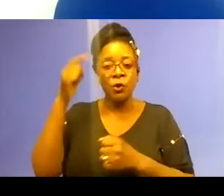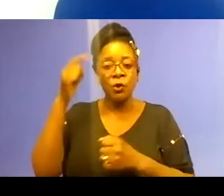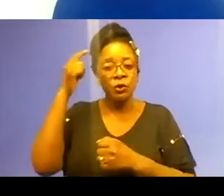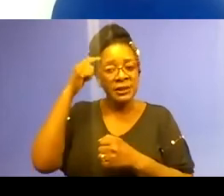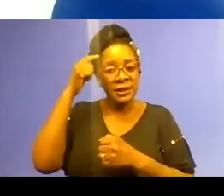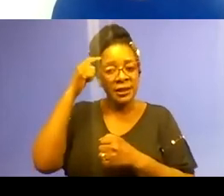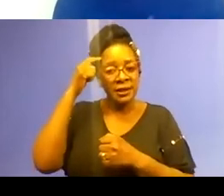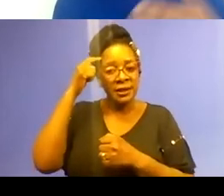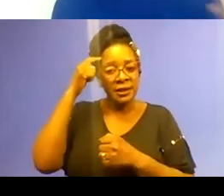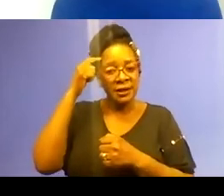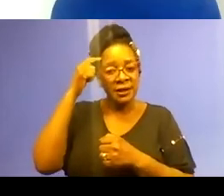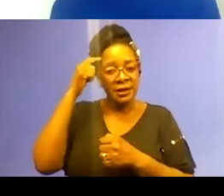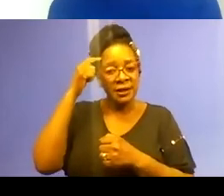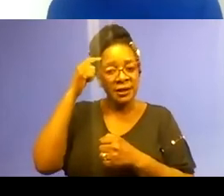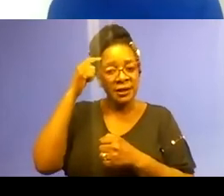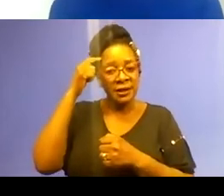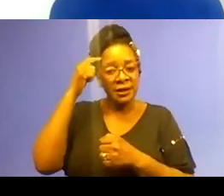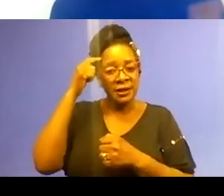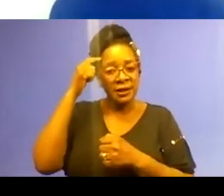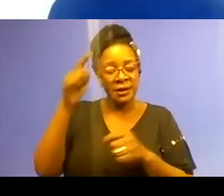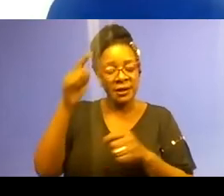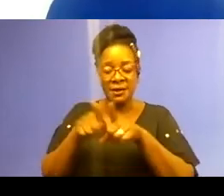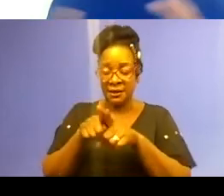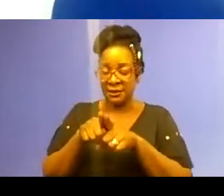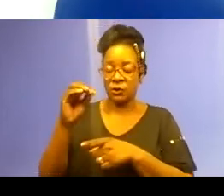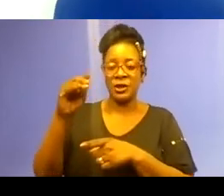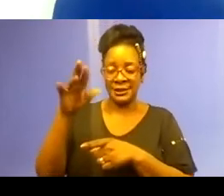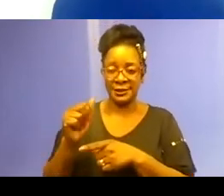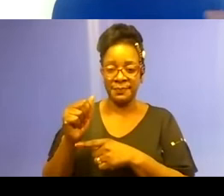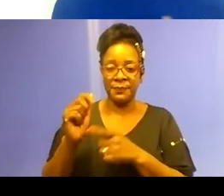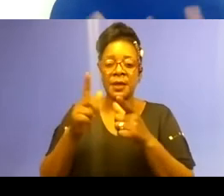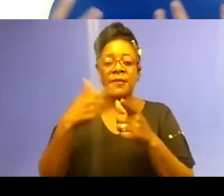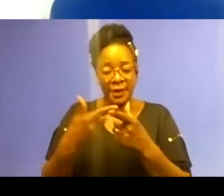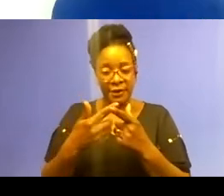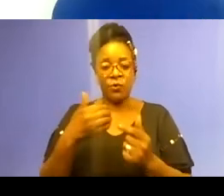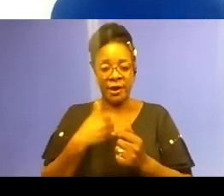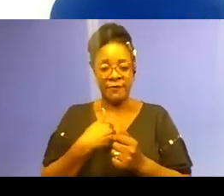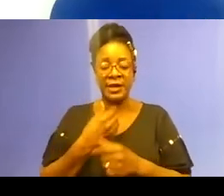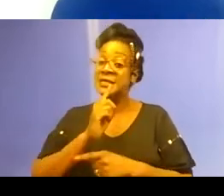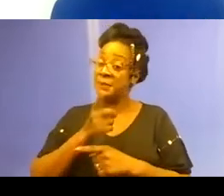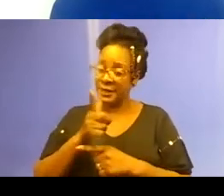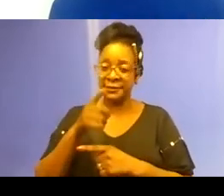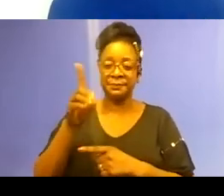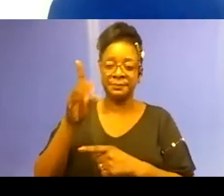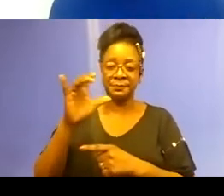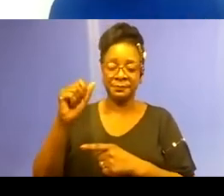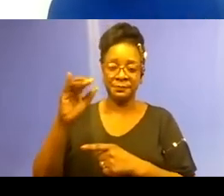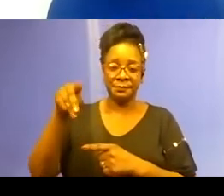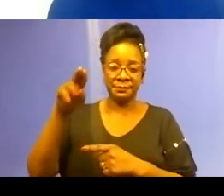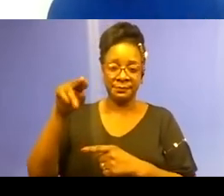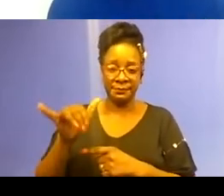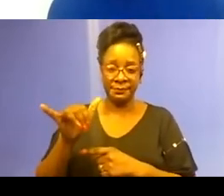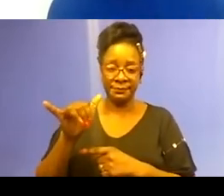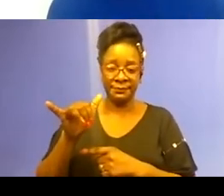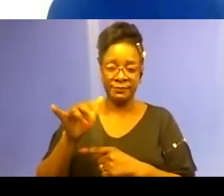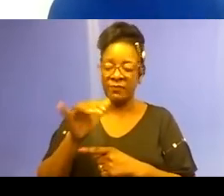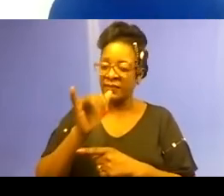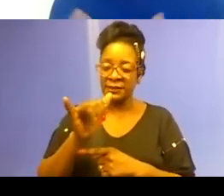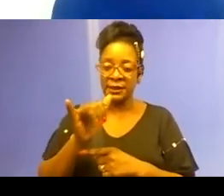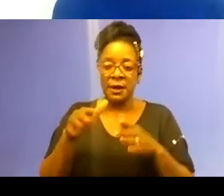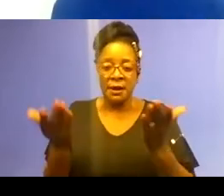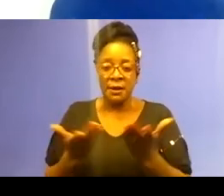disciplinary domain. And this goes back to, again, the George Floyd protests. The disciplinary domain